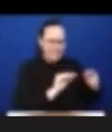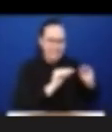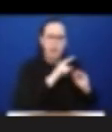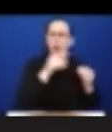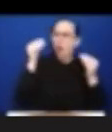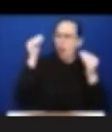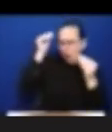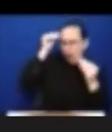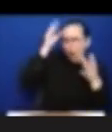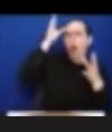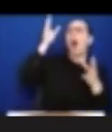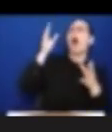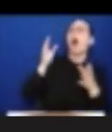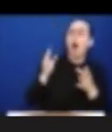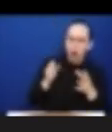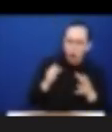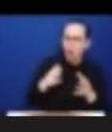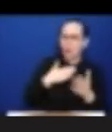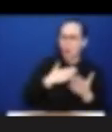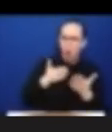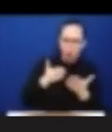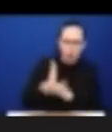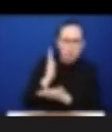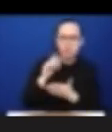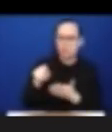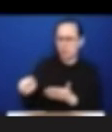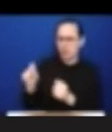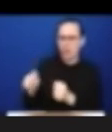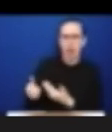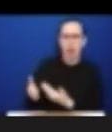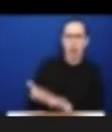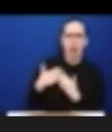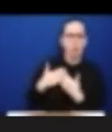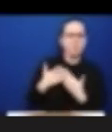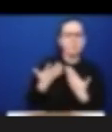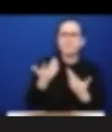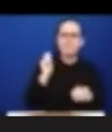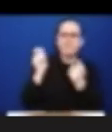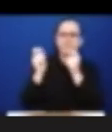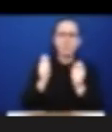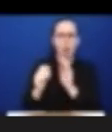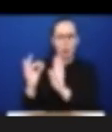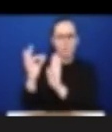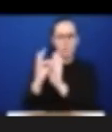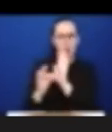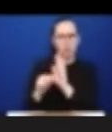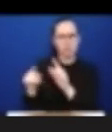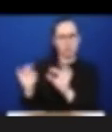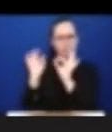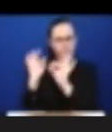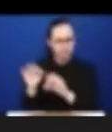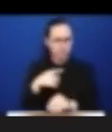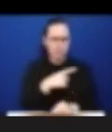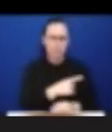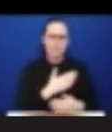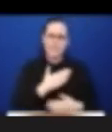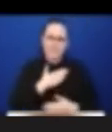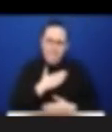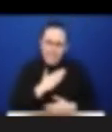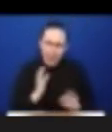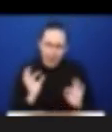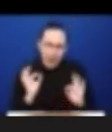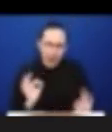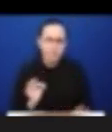that ensure safety, security, health, and a full life across the